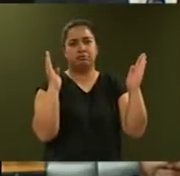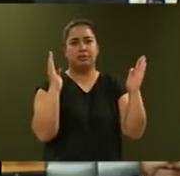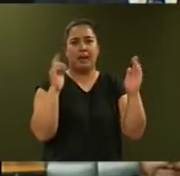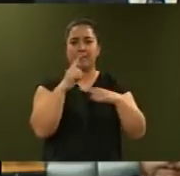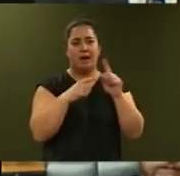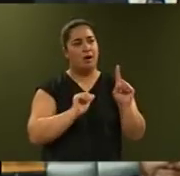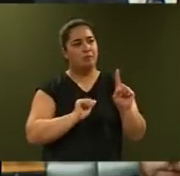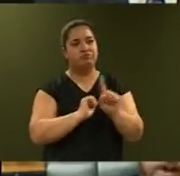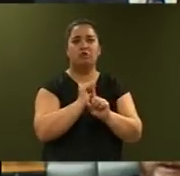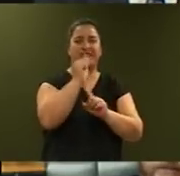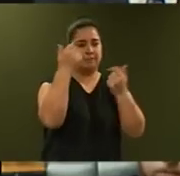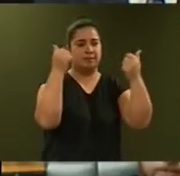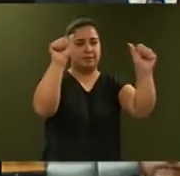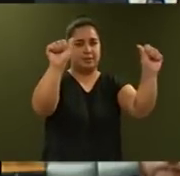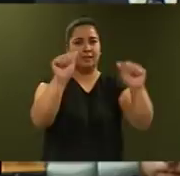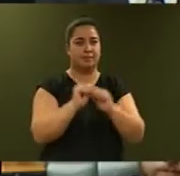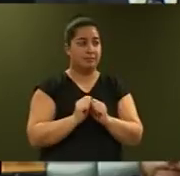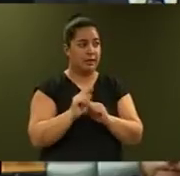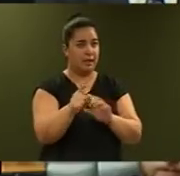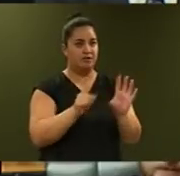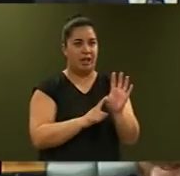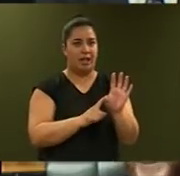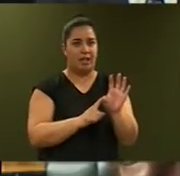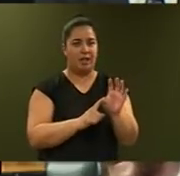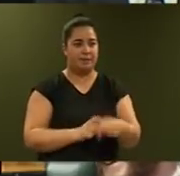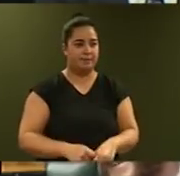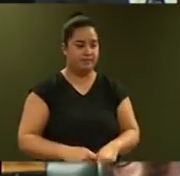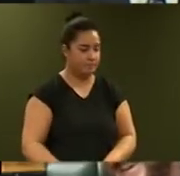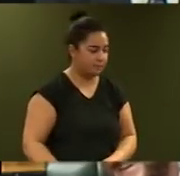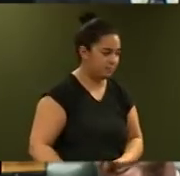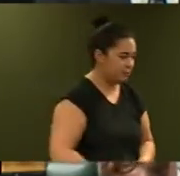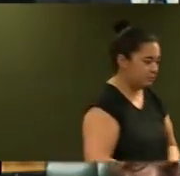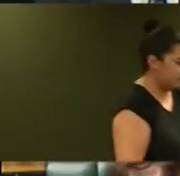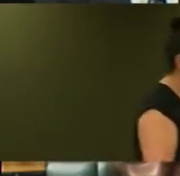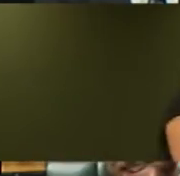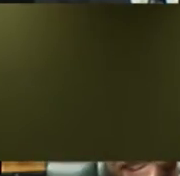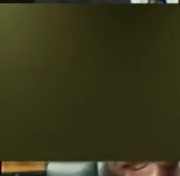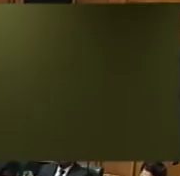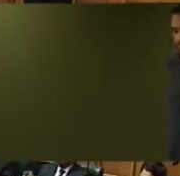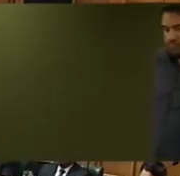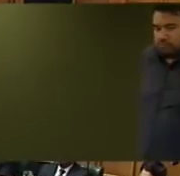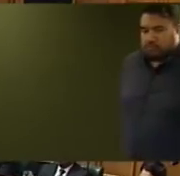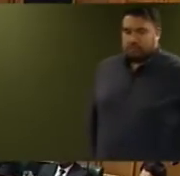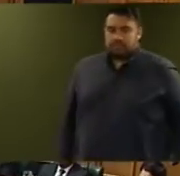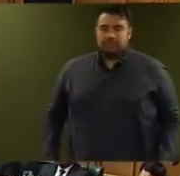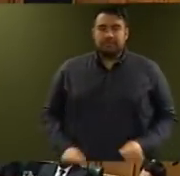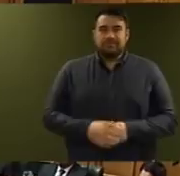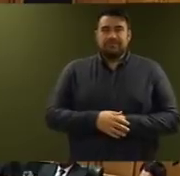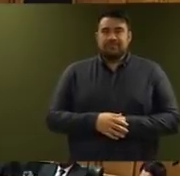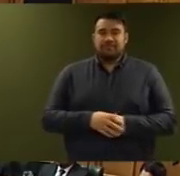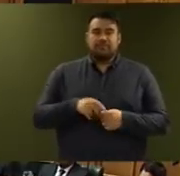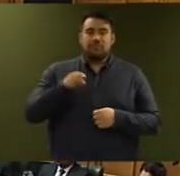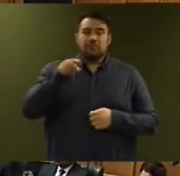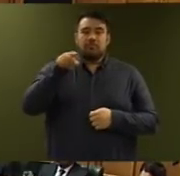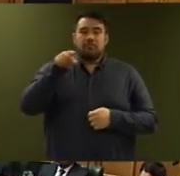and success. Next year we will be